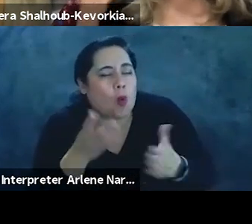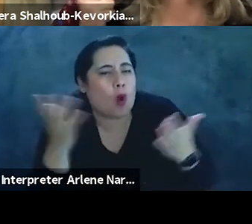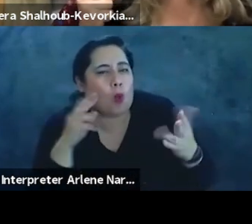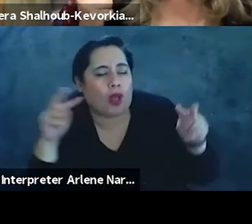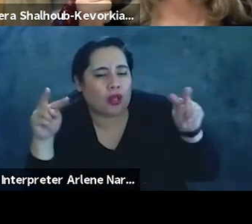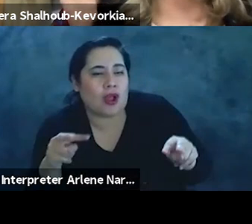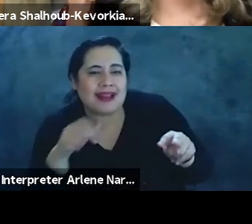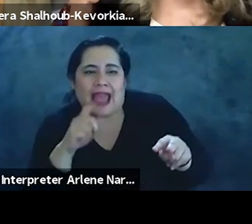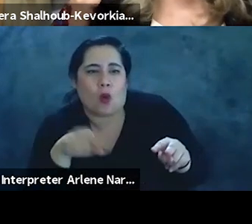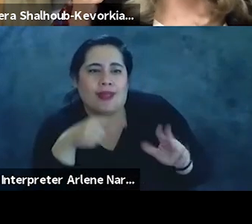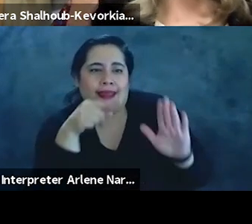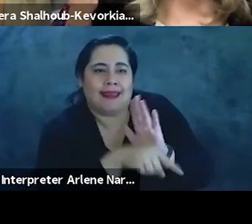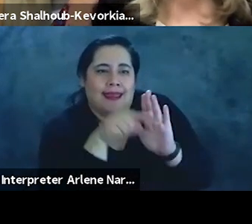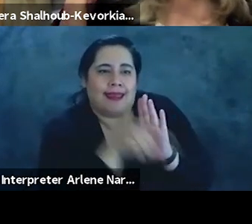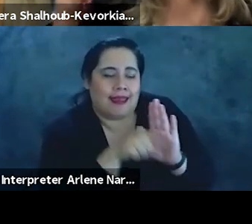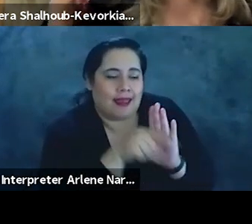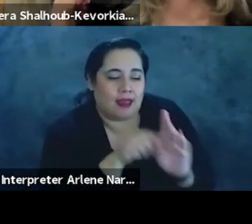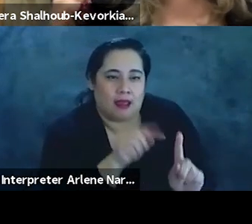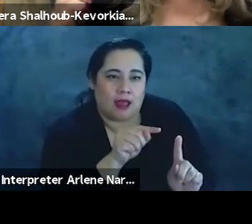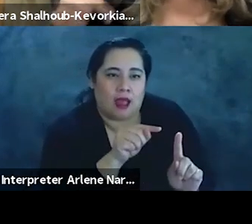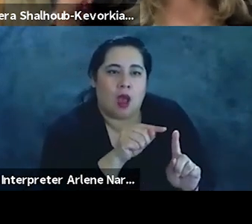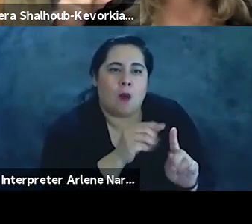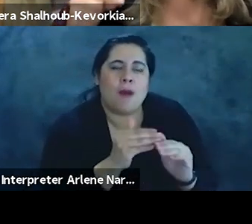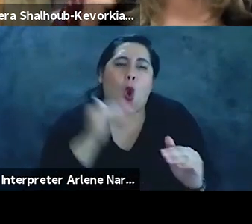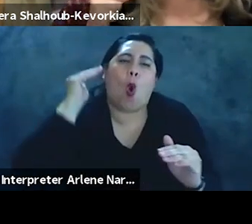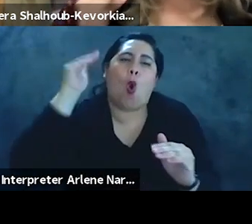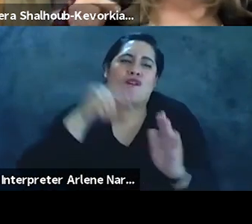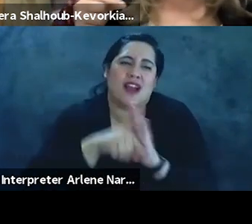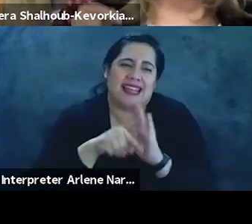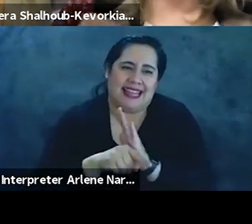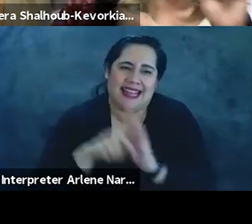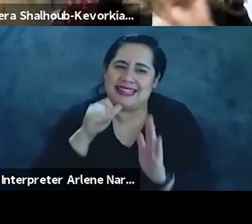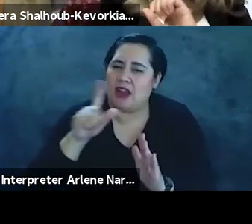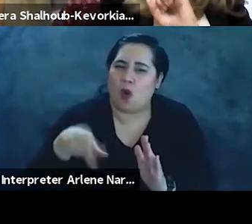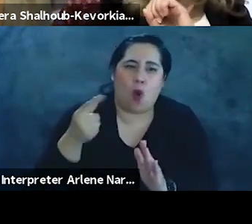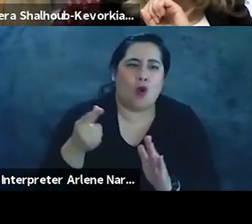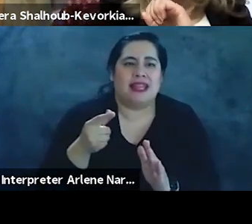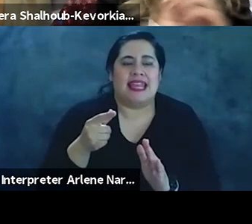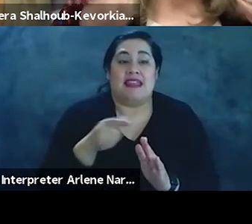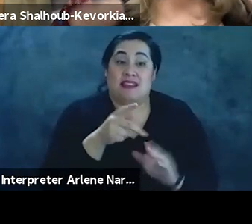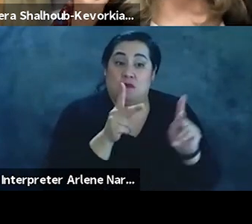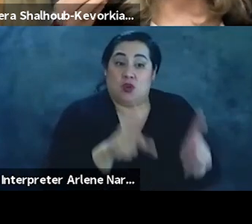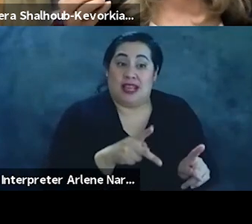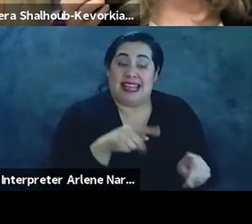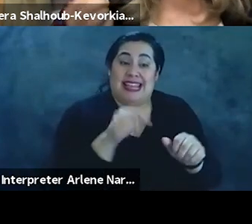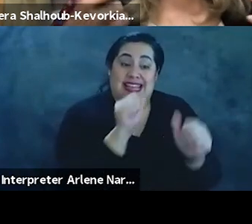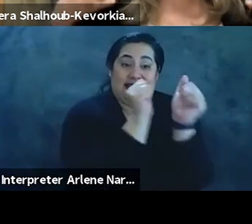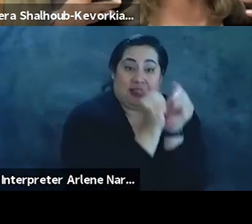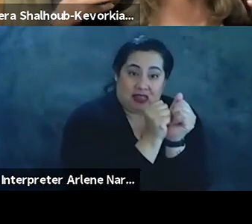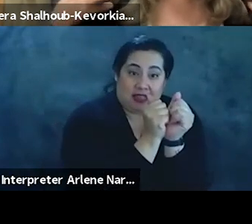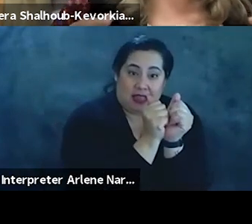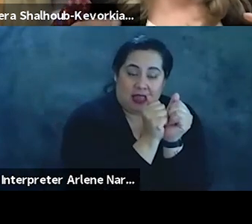only the killing it's the the over killing you know zodi not only was killed he was handcuffed while dead